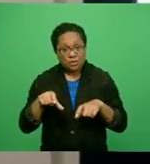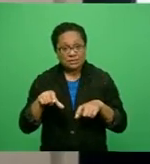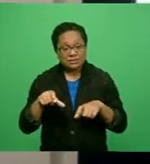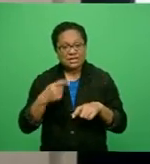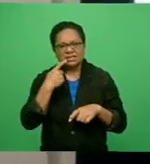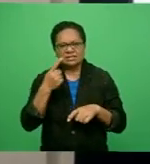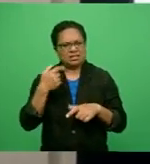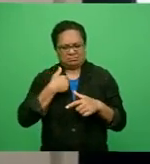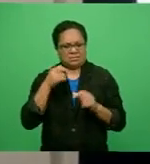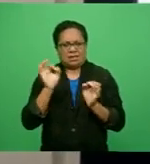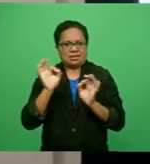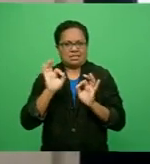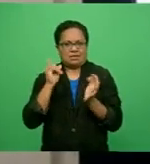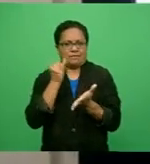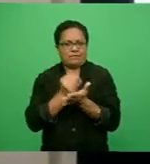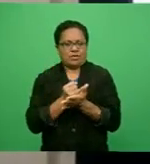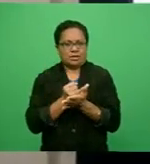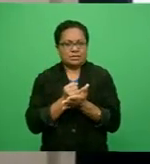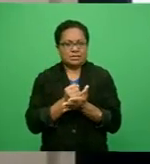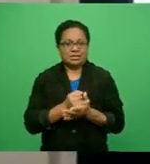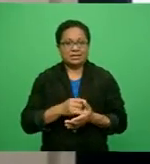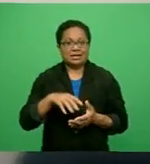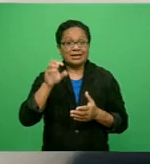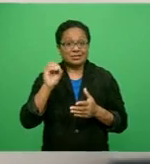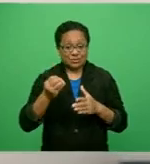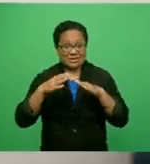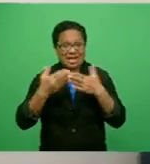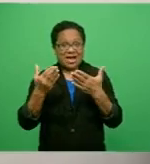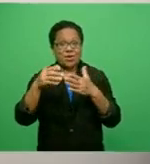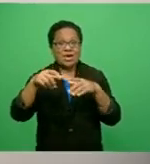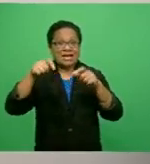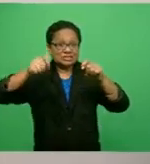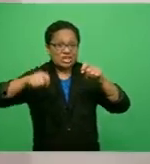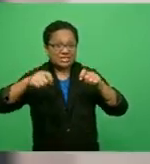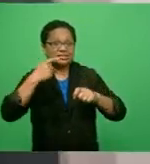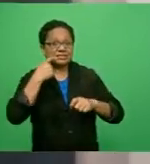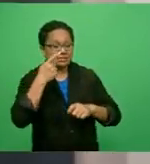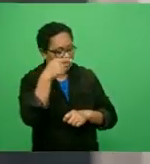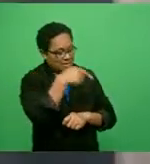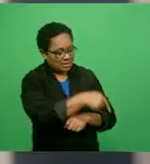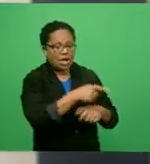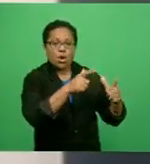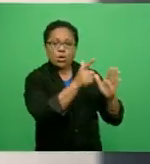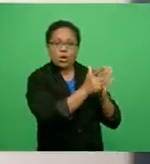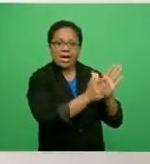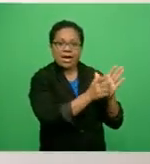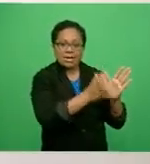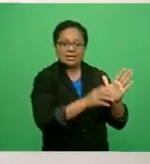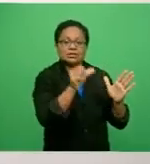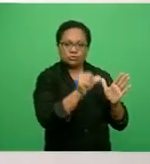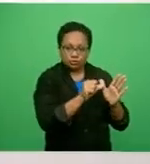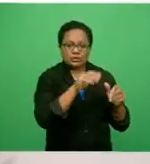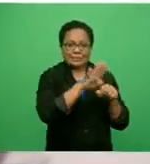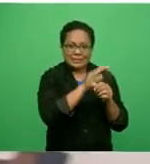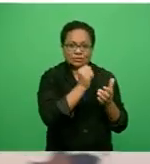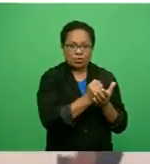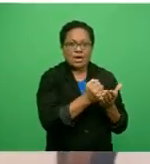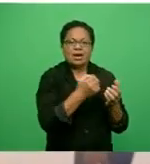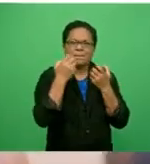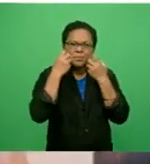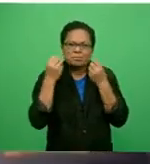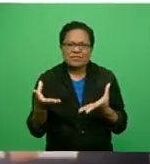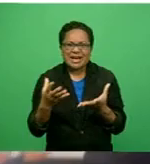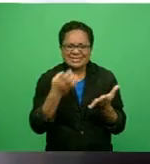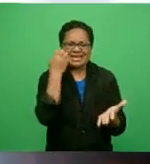allowed time for the prosecution to come up with evidence for possible conviction. Chand was further remanded and the judge indicated